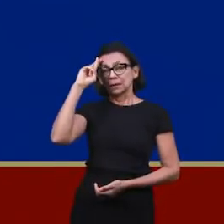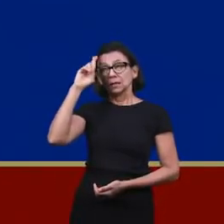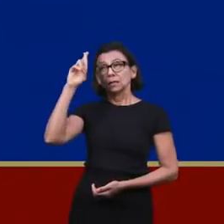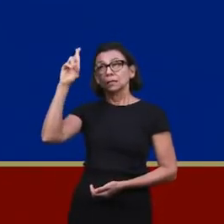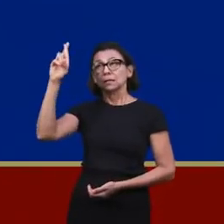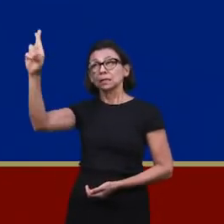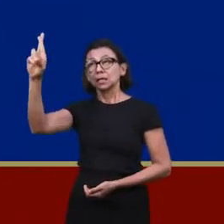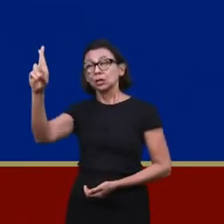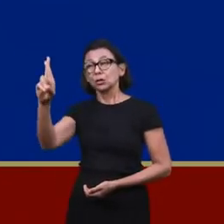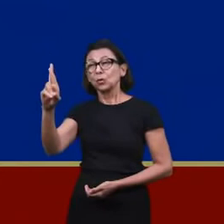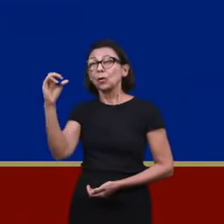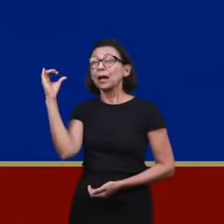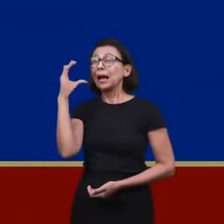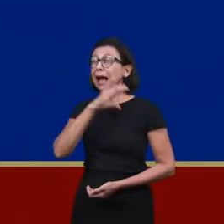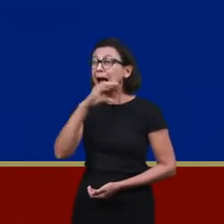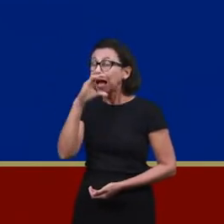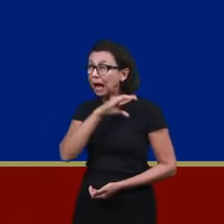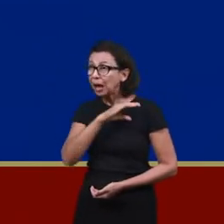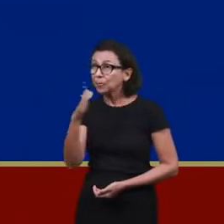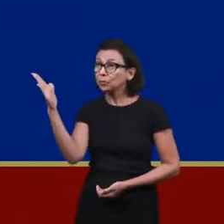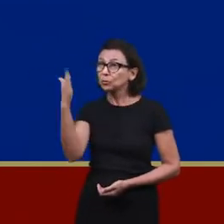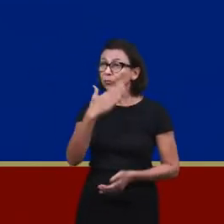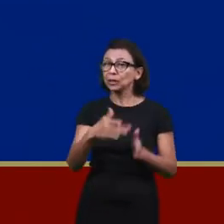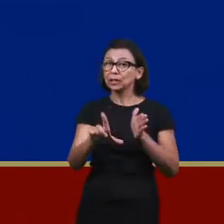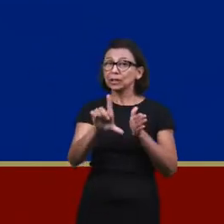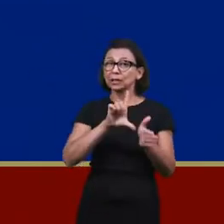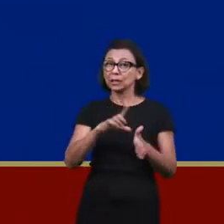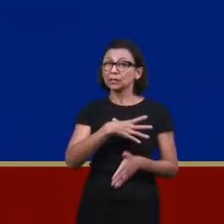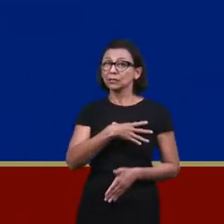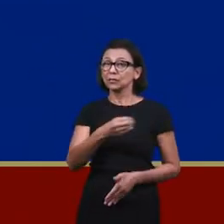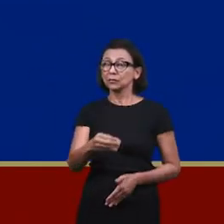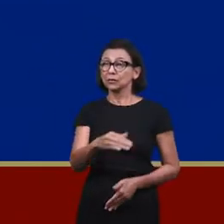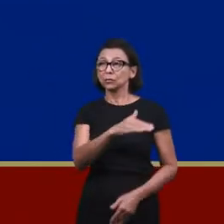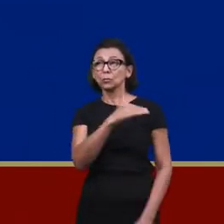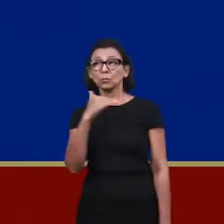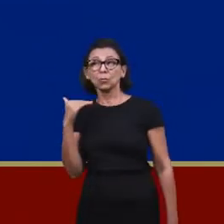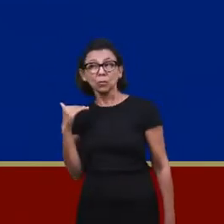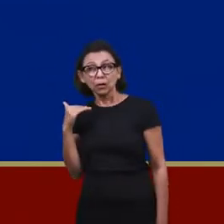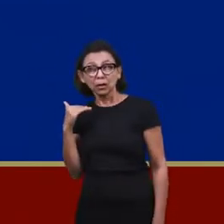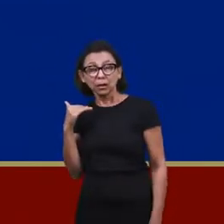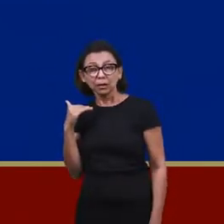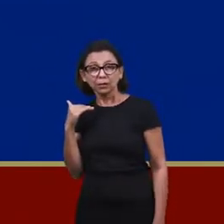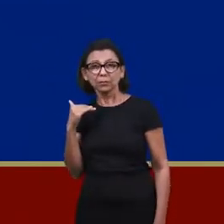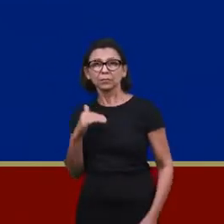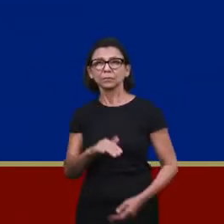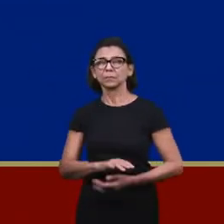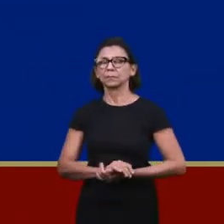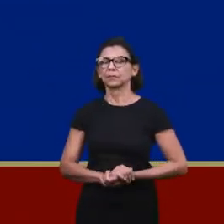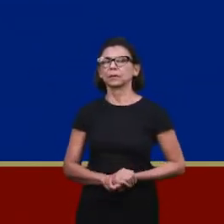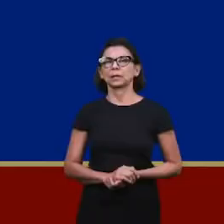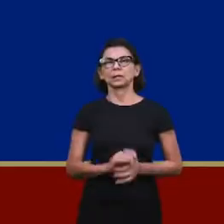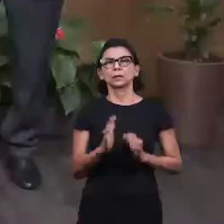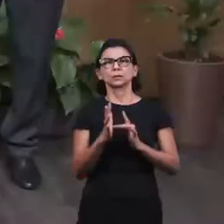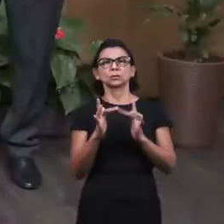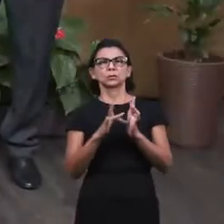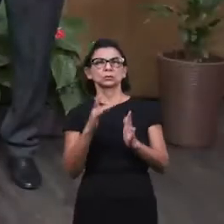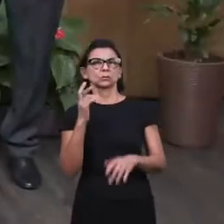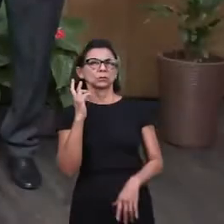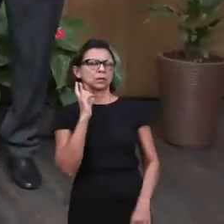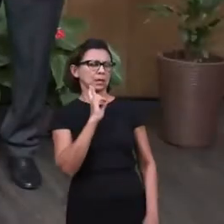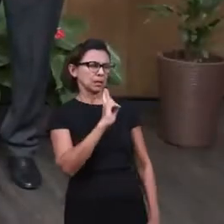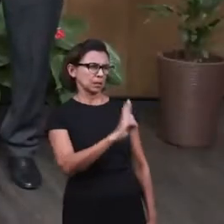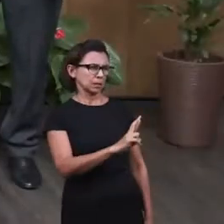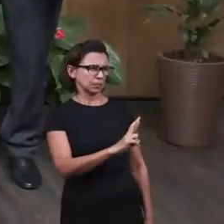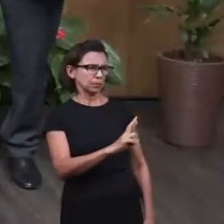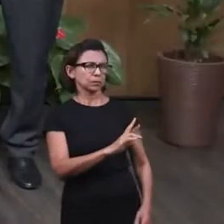Sir, come down before my child dies. This was when he cried out, he made his request to the Lord